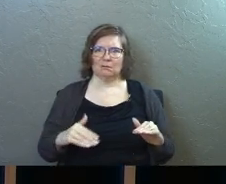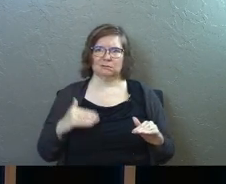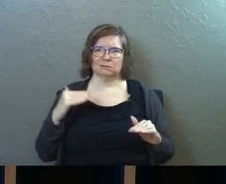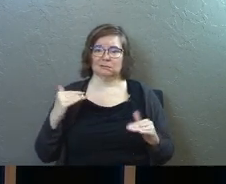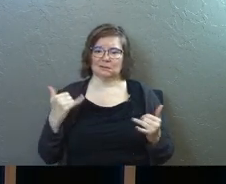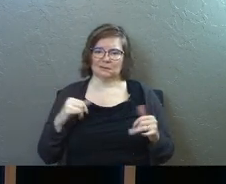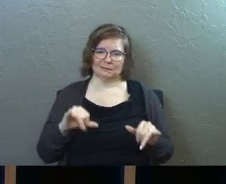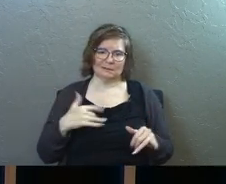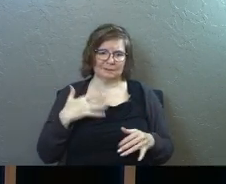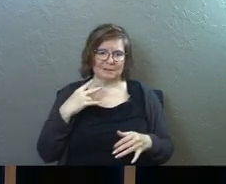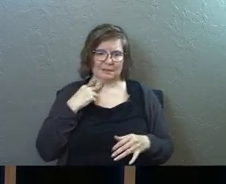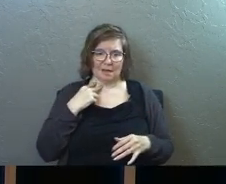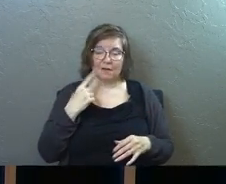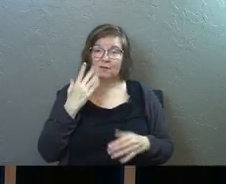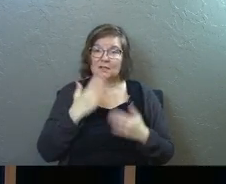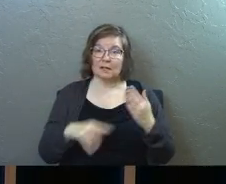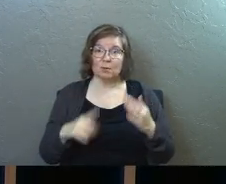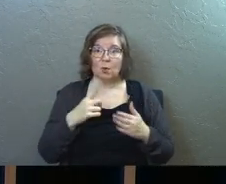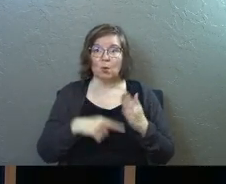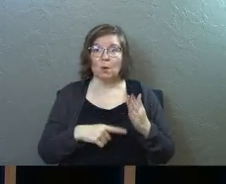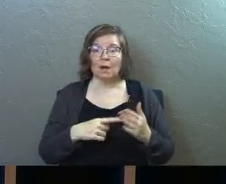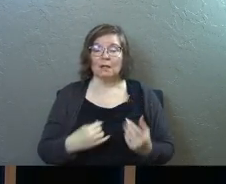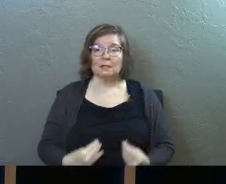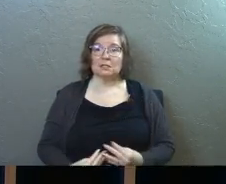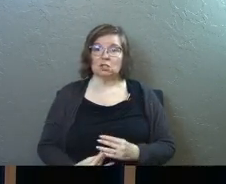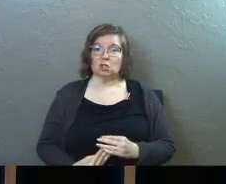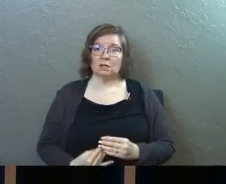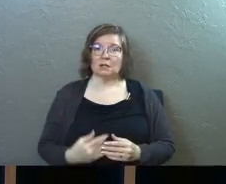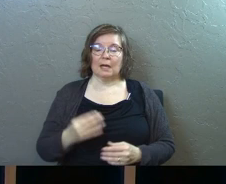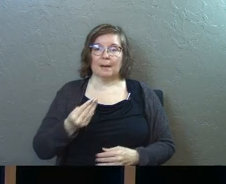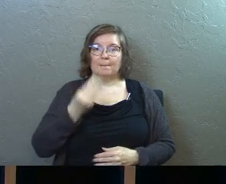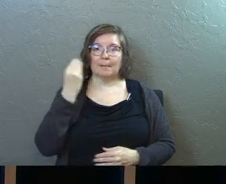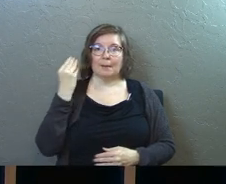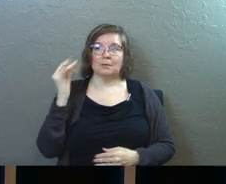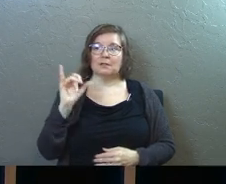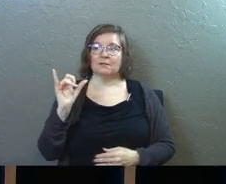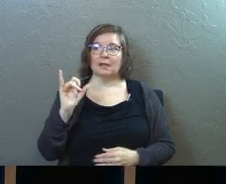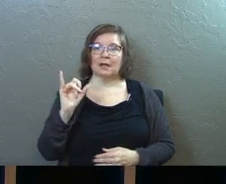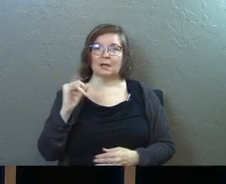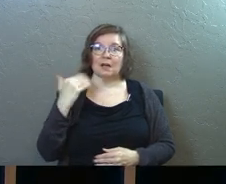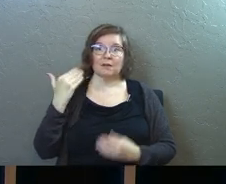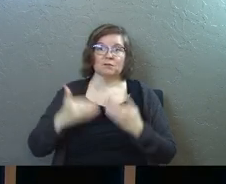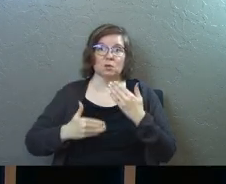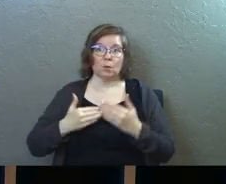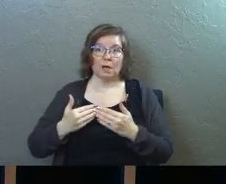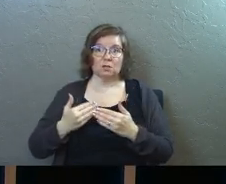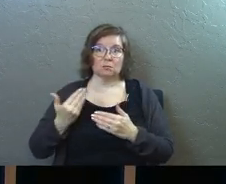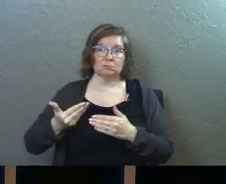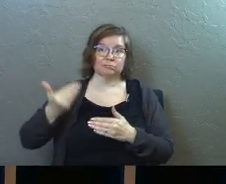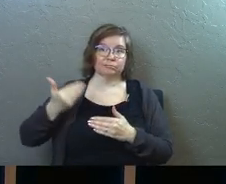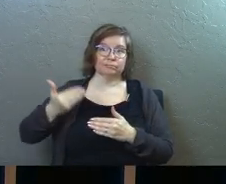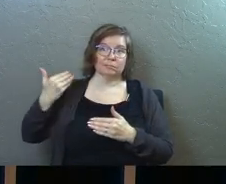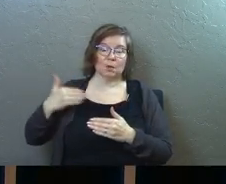choose now to be stuck for some of you what it's stirring up is memories of like a generation or two ago when they would never